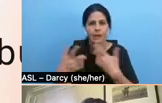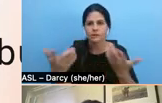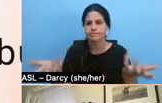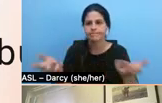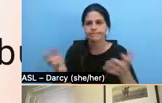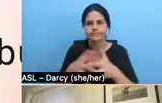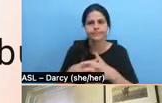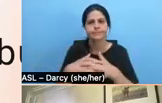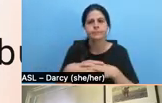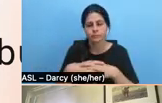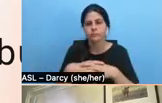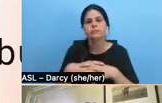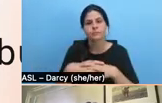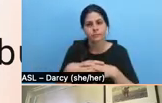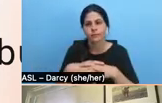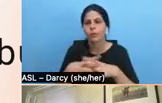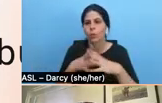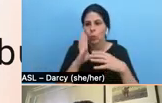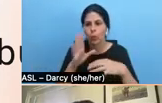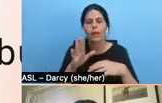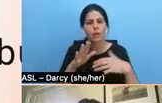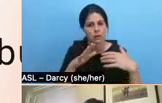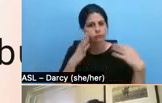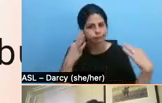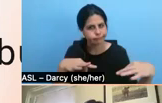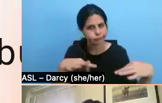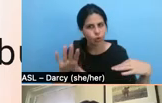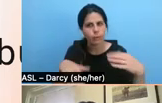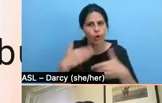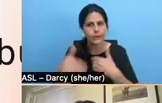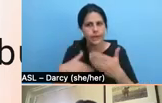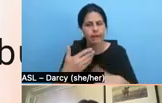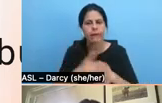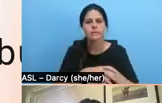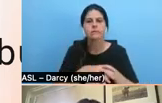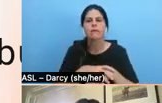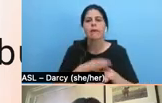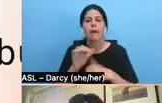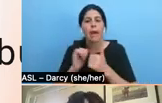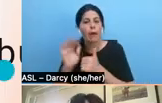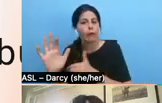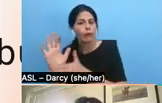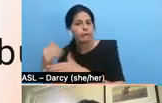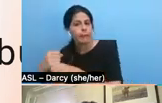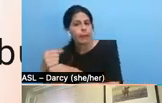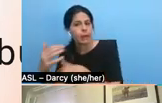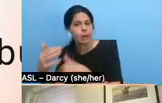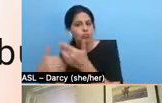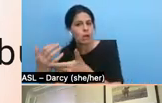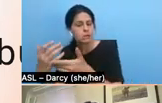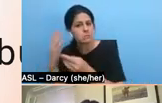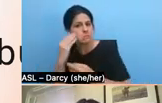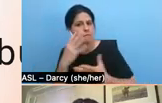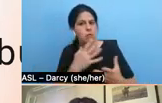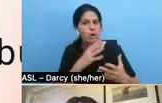uh, your filmmaking process and how your filmmaking process, uh, informs your schedule. So there's a lot of variables